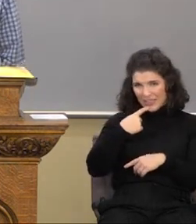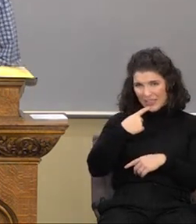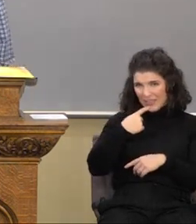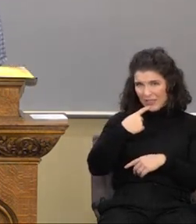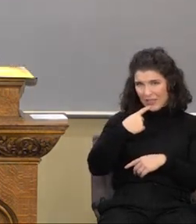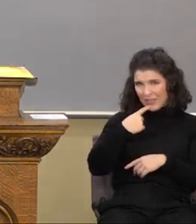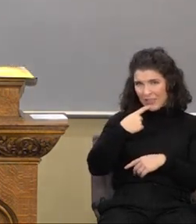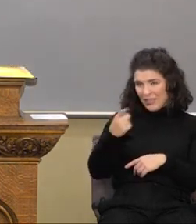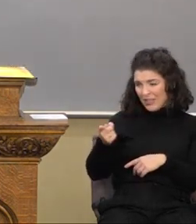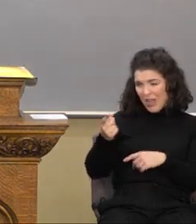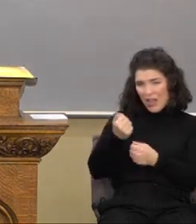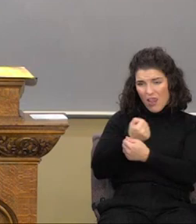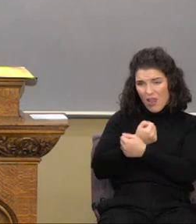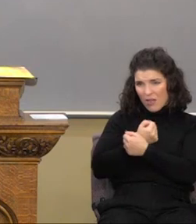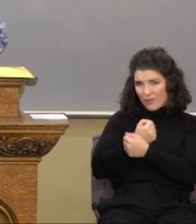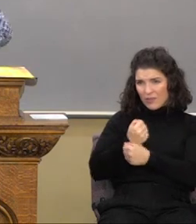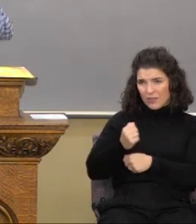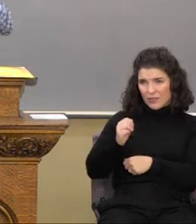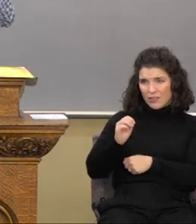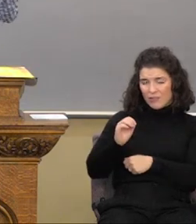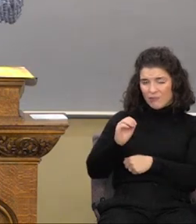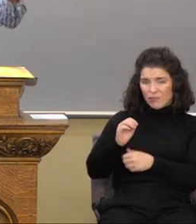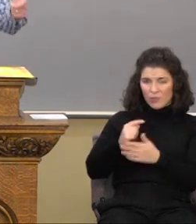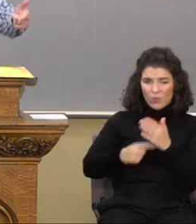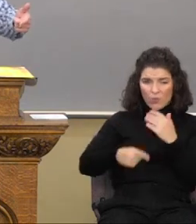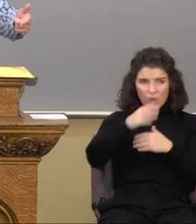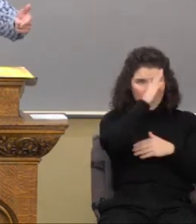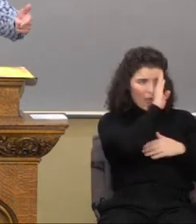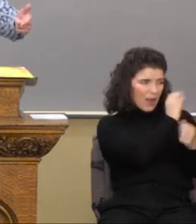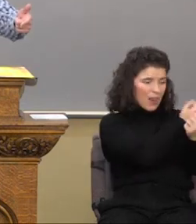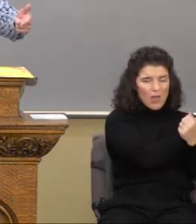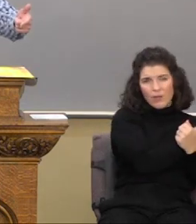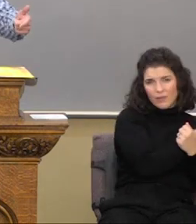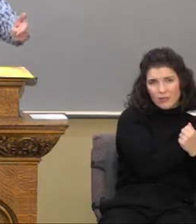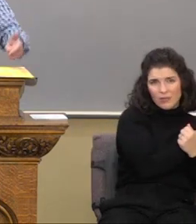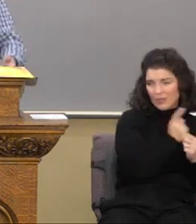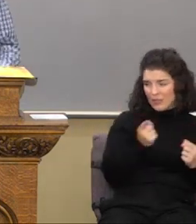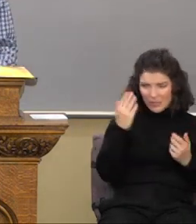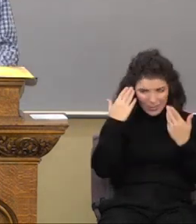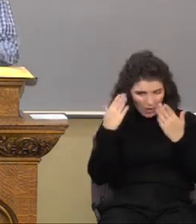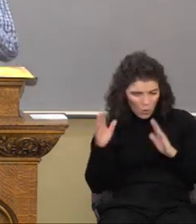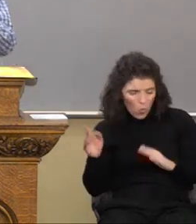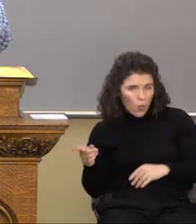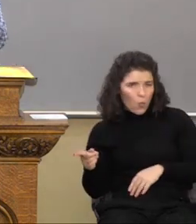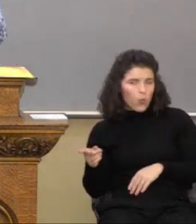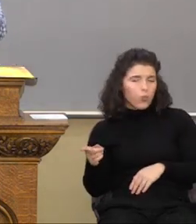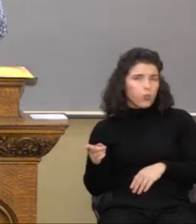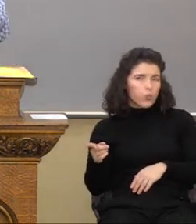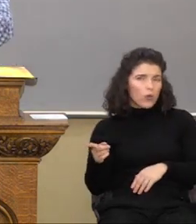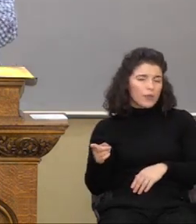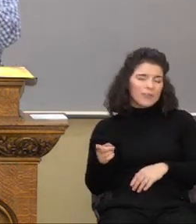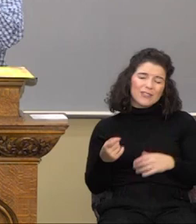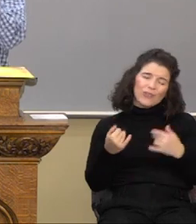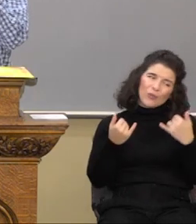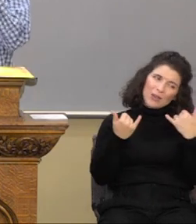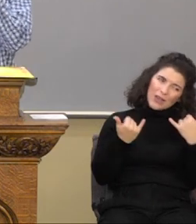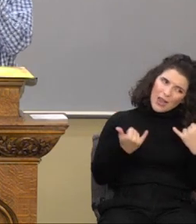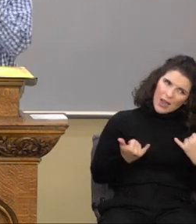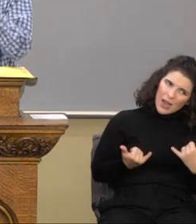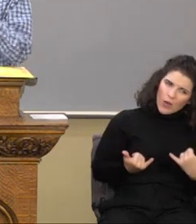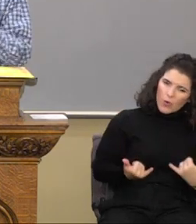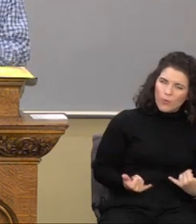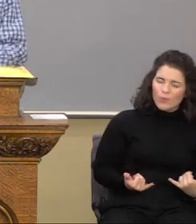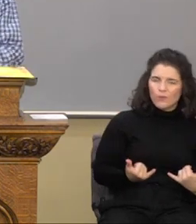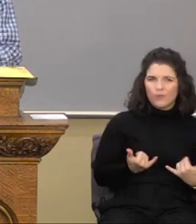not he loves what God loves. So now you have this, this,